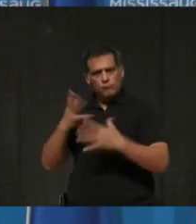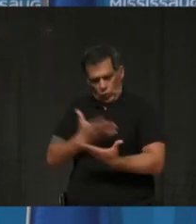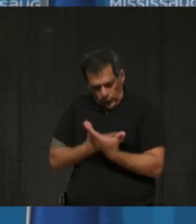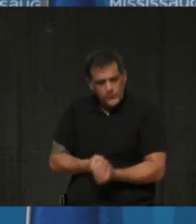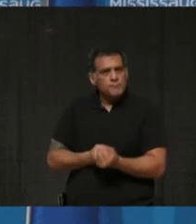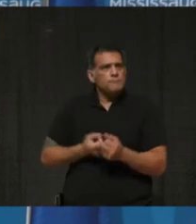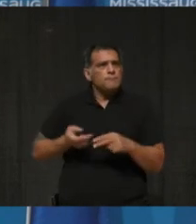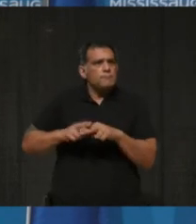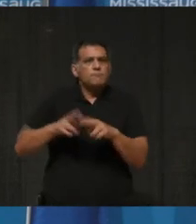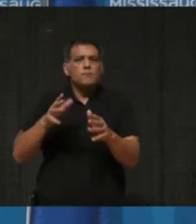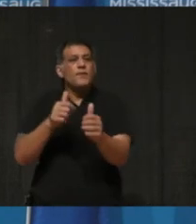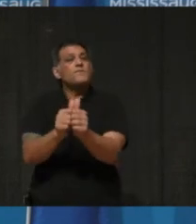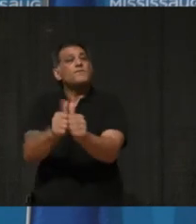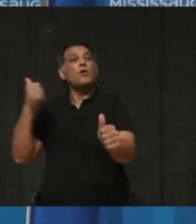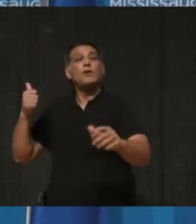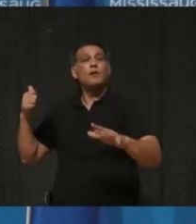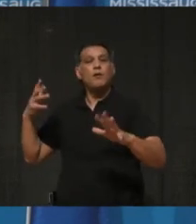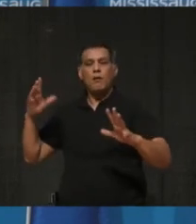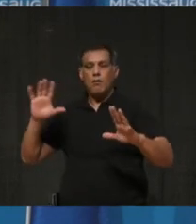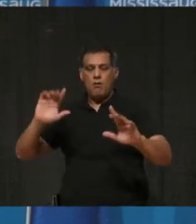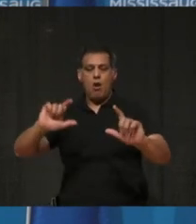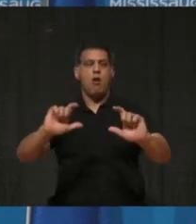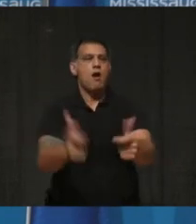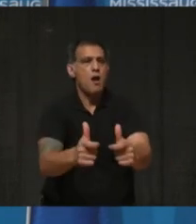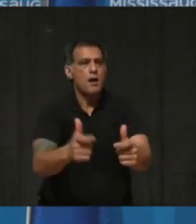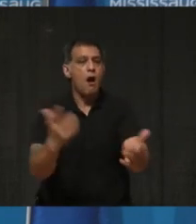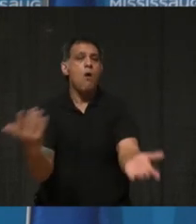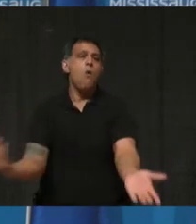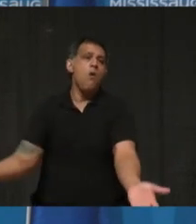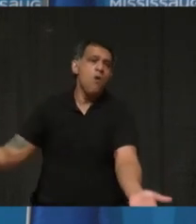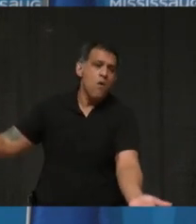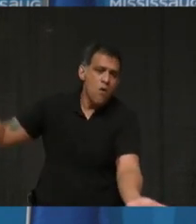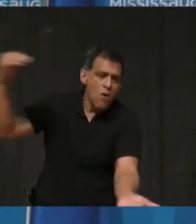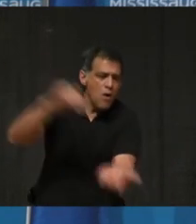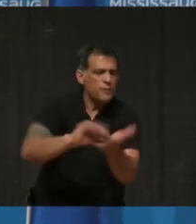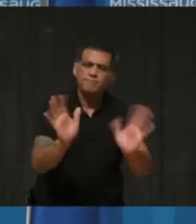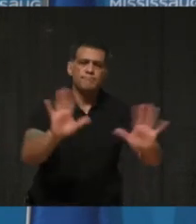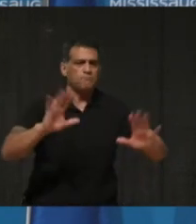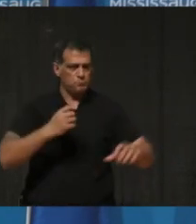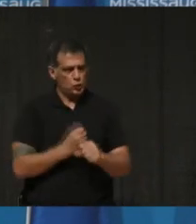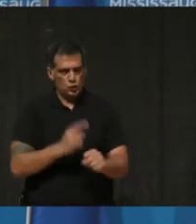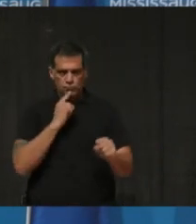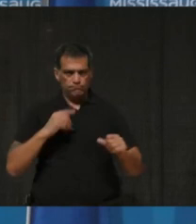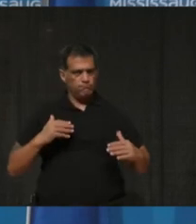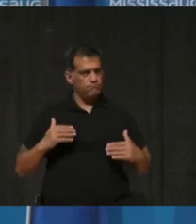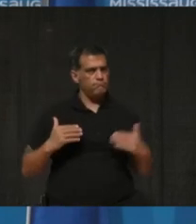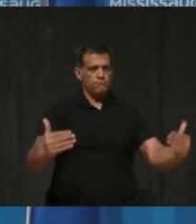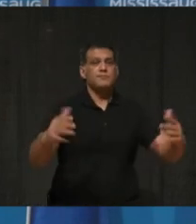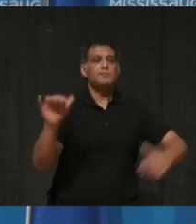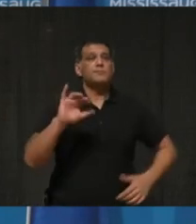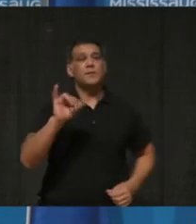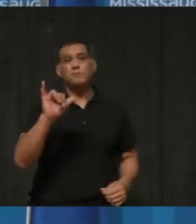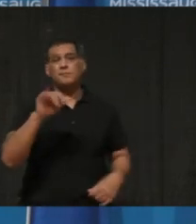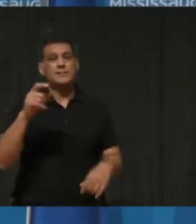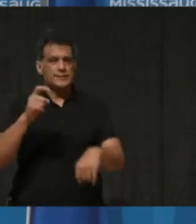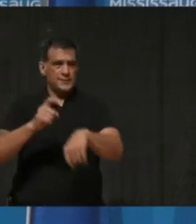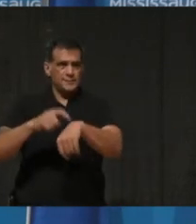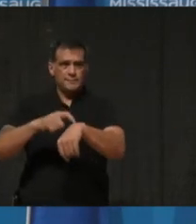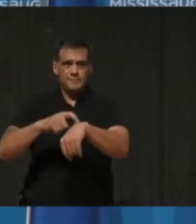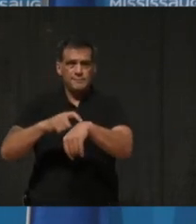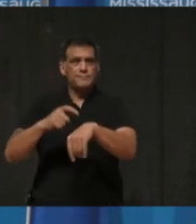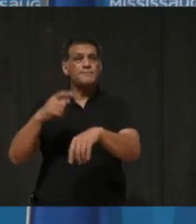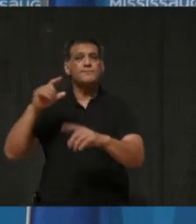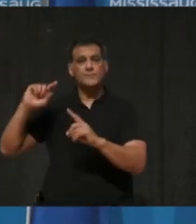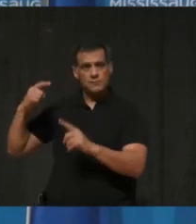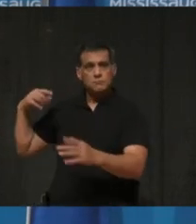another lockdown that we simply cannot afford. Finally, it will also give us time to receive more vaccines and increase